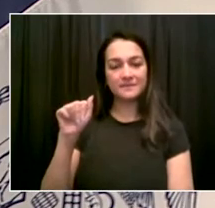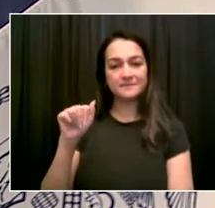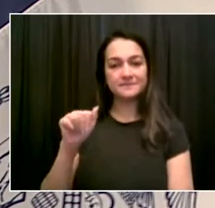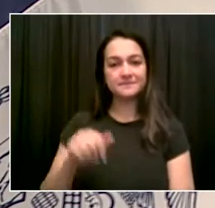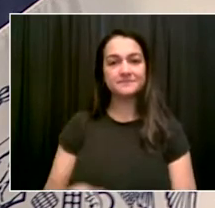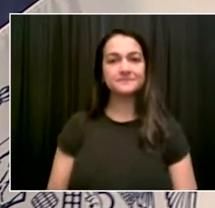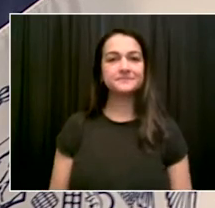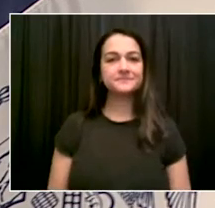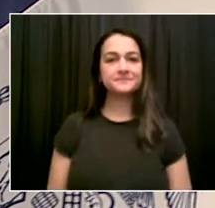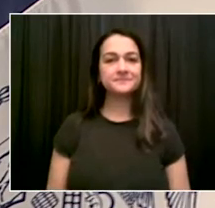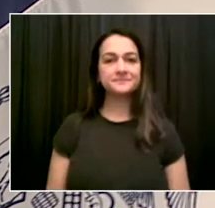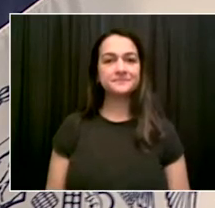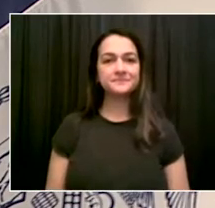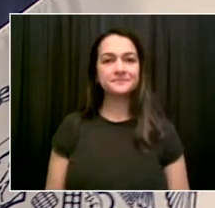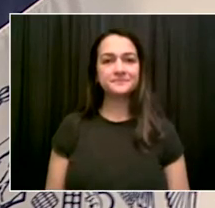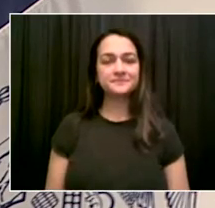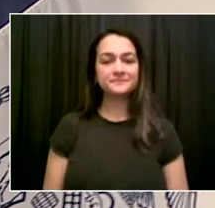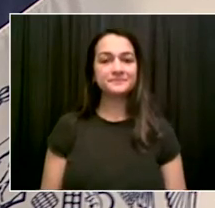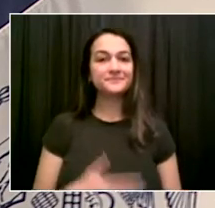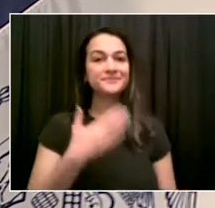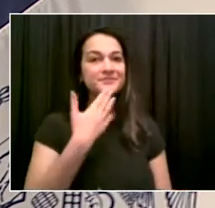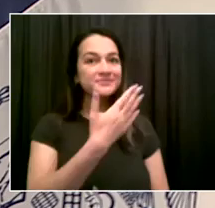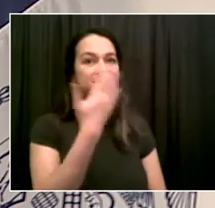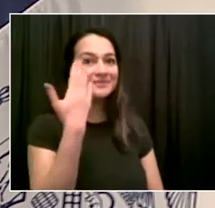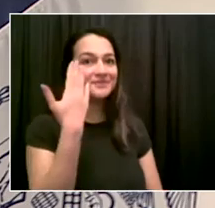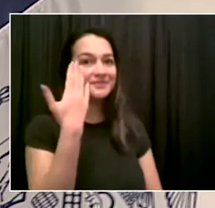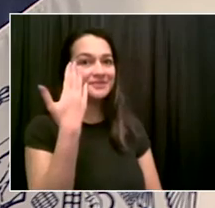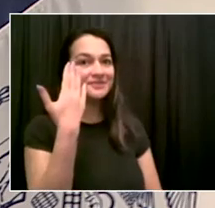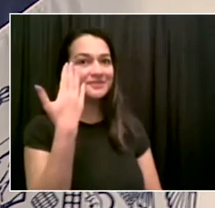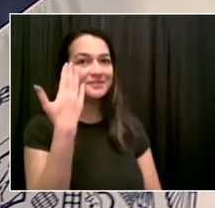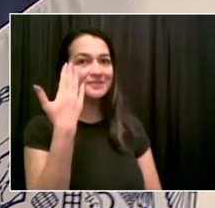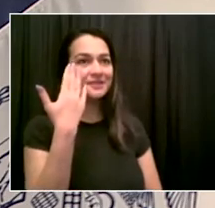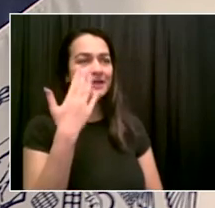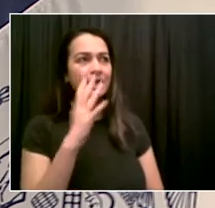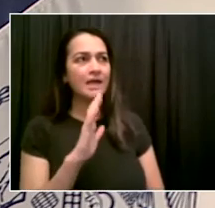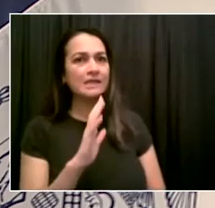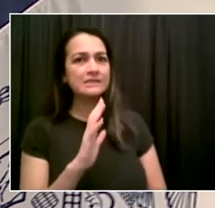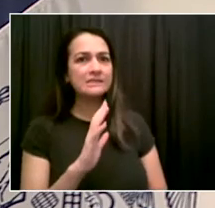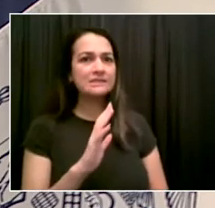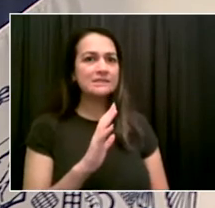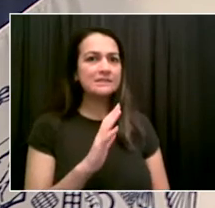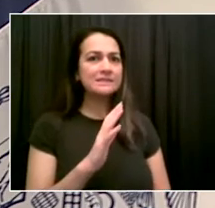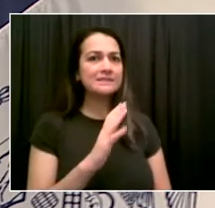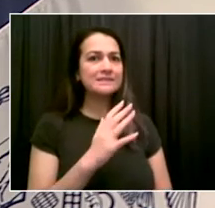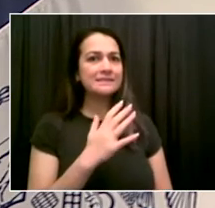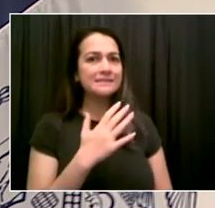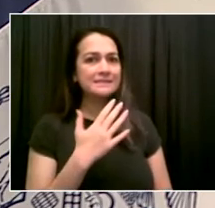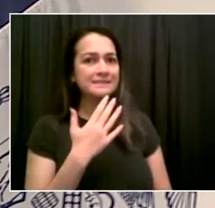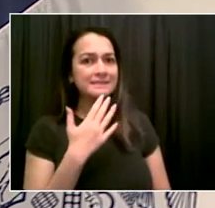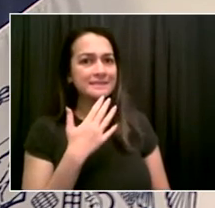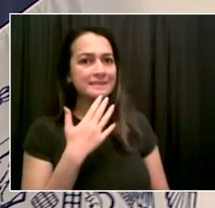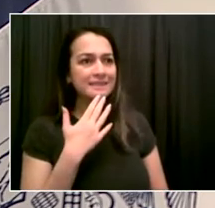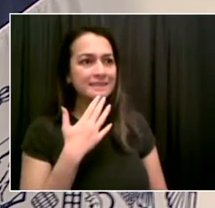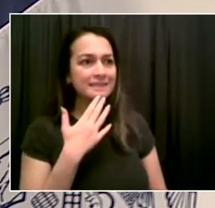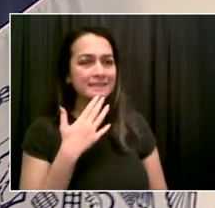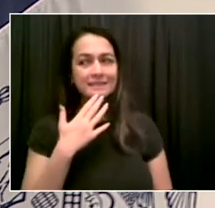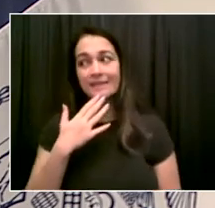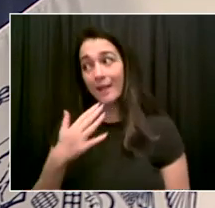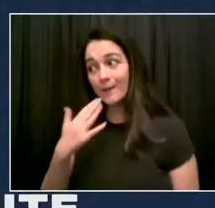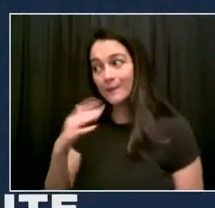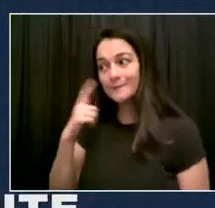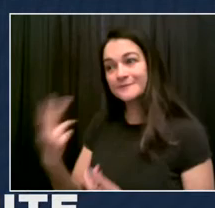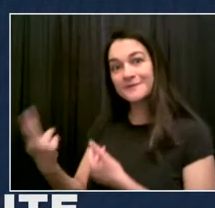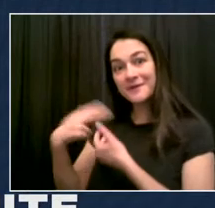Good morning. Good afternoon. Thank you for having me join us, Mayor. And thank you for your leadership. Let me spend two minutes